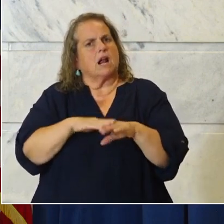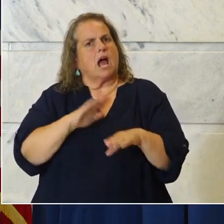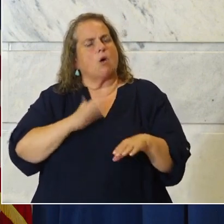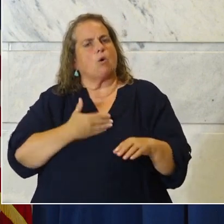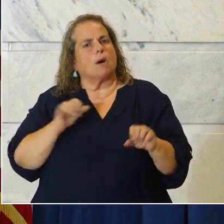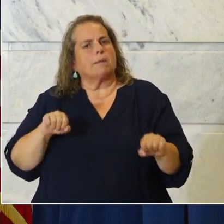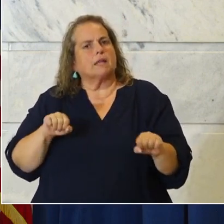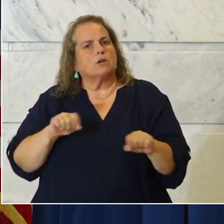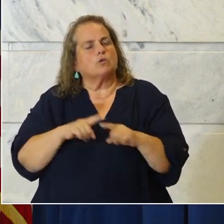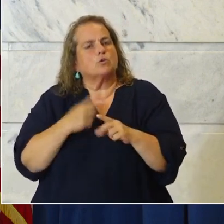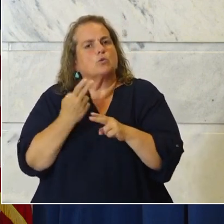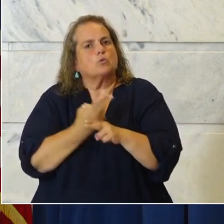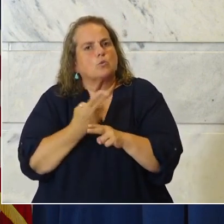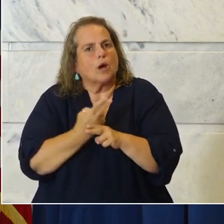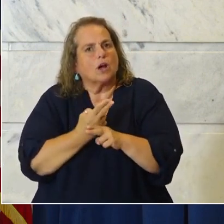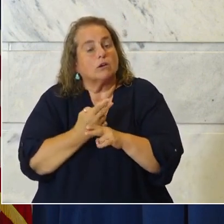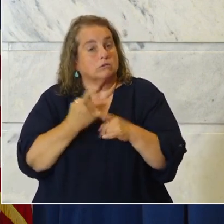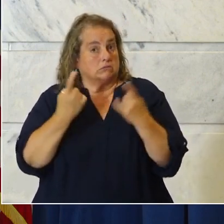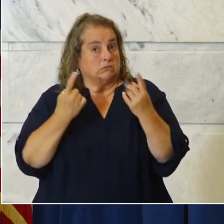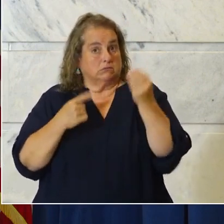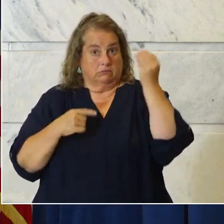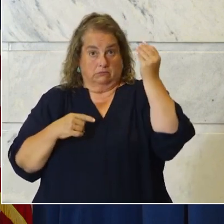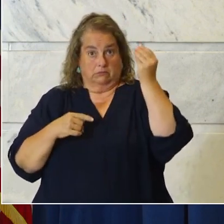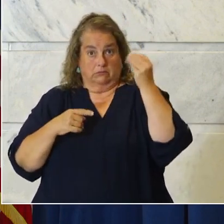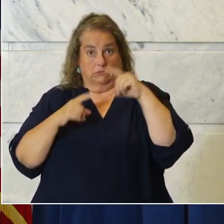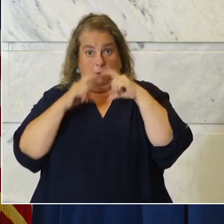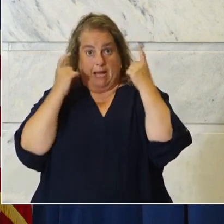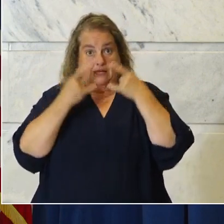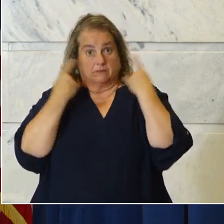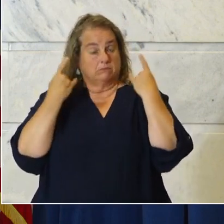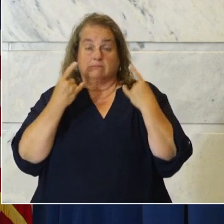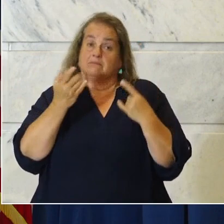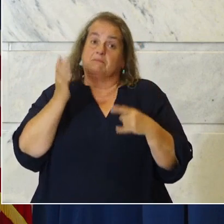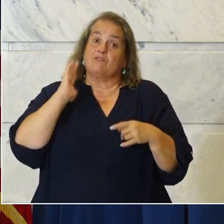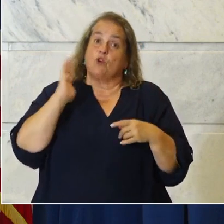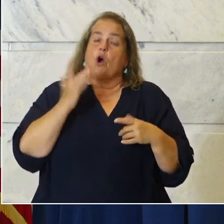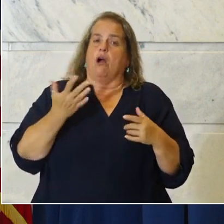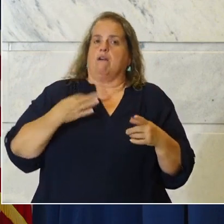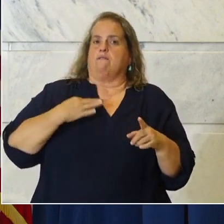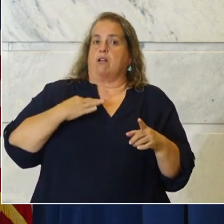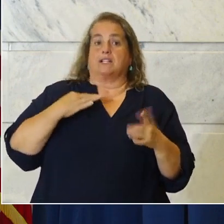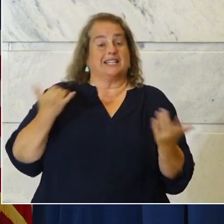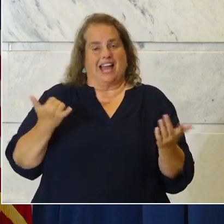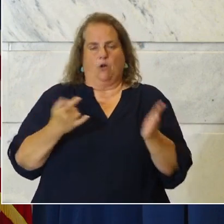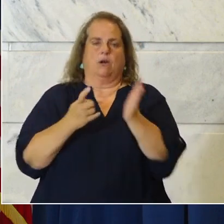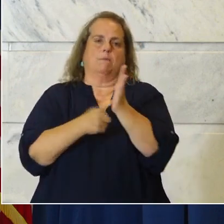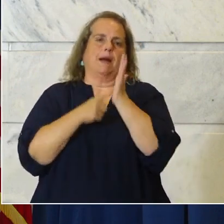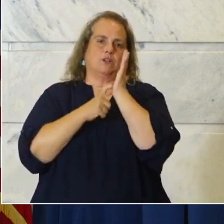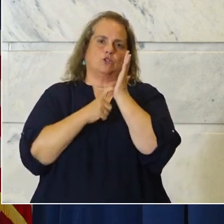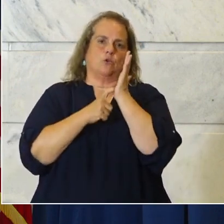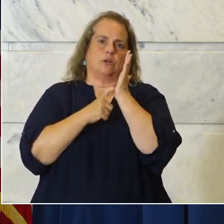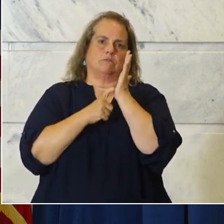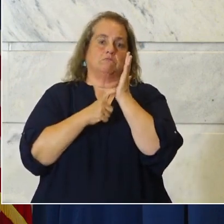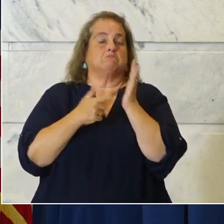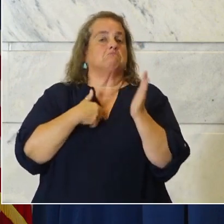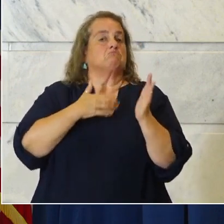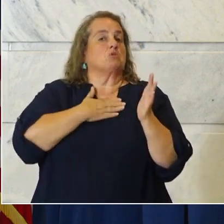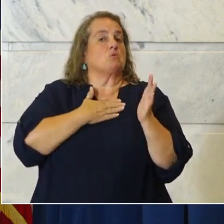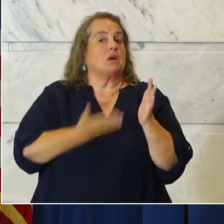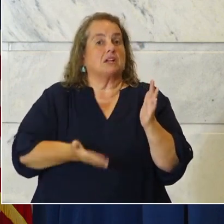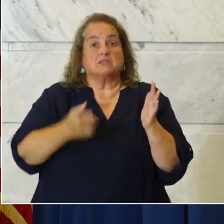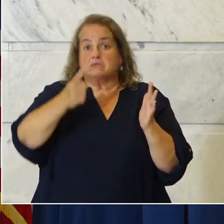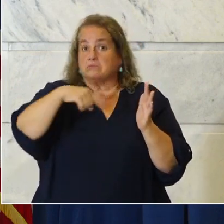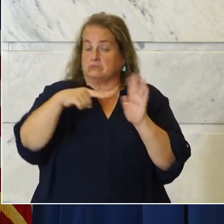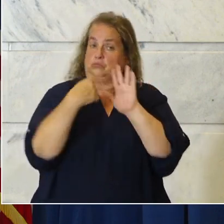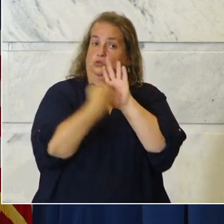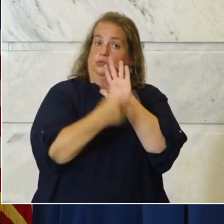to wear one of these. It's no longer voluntary. It's mandatory. And I'm willing to take whatever criticism